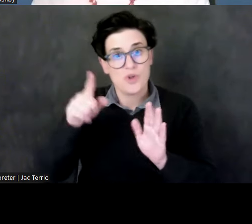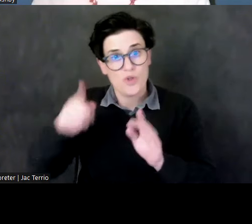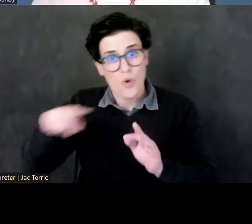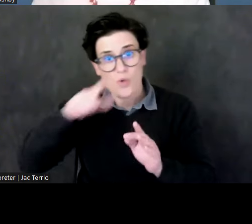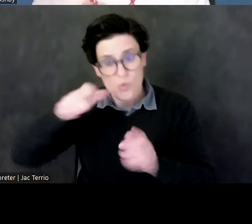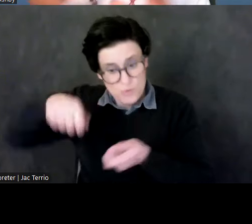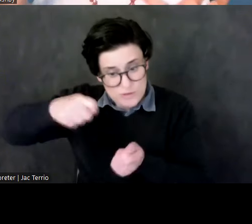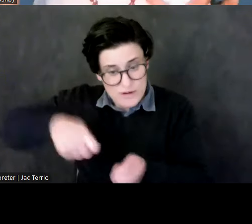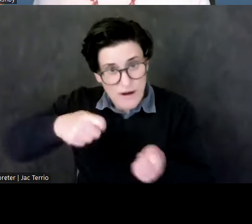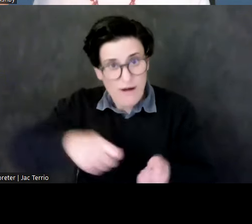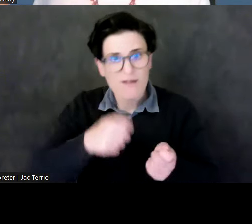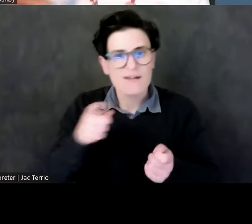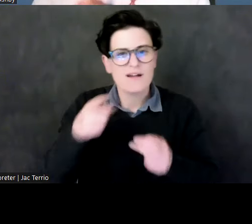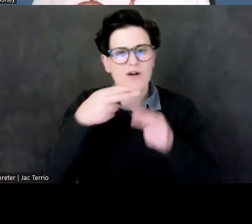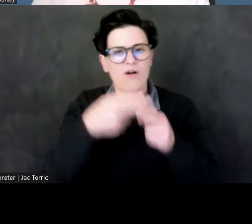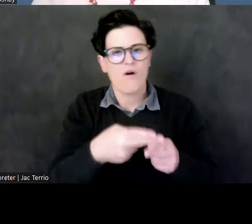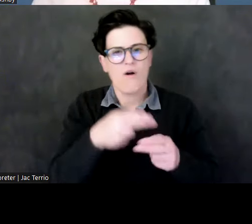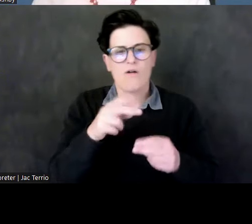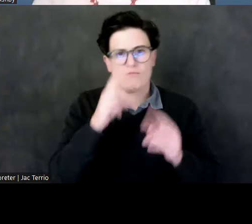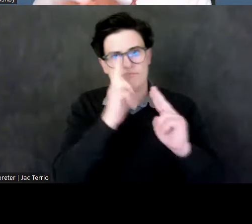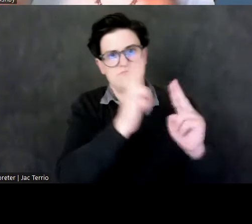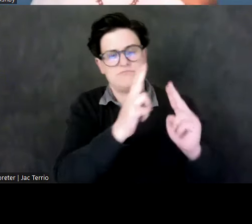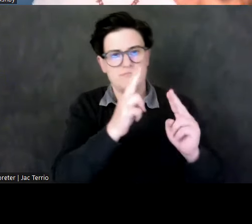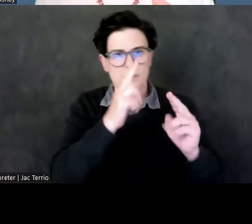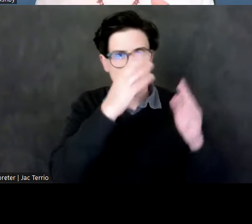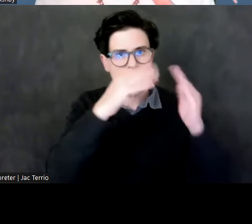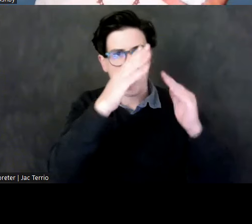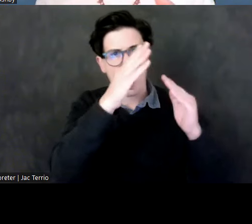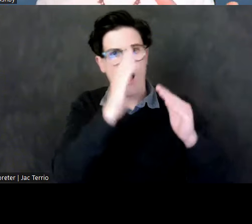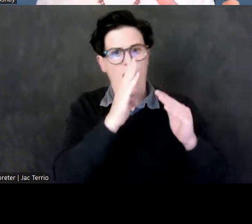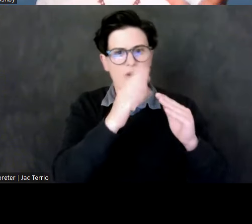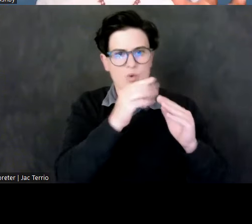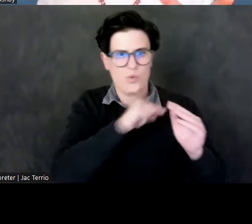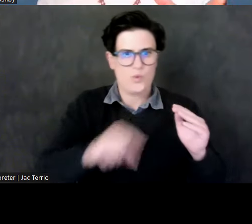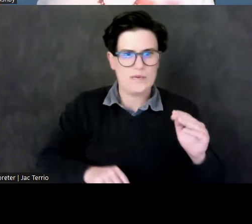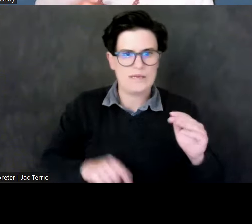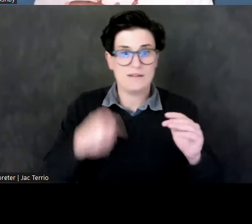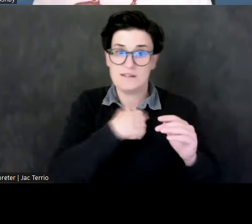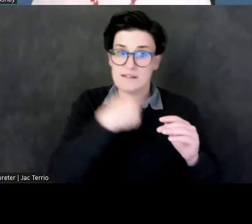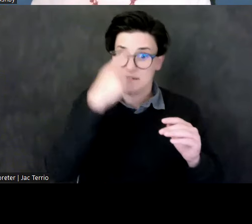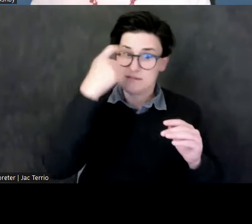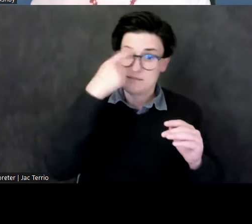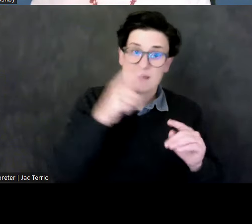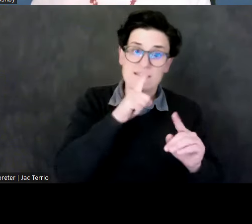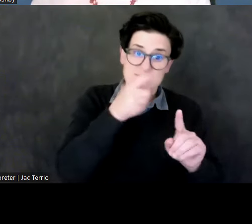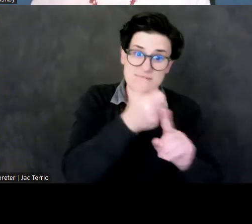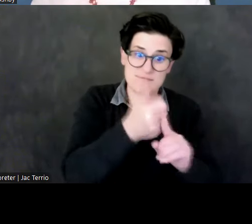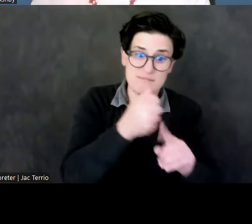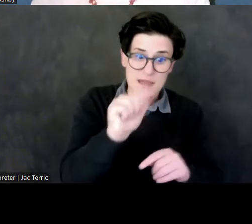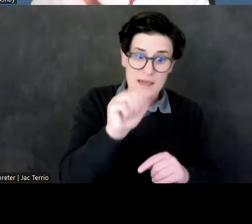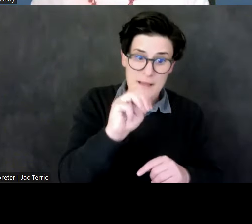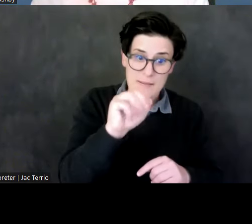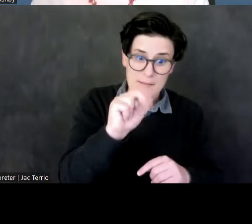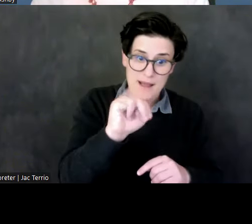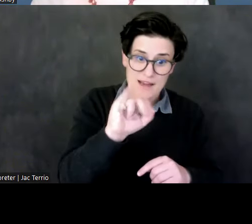it's quite possible that it's Amani Shaketo herself, who is set up as a divine statue to be worshipped